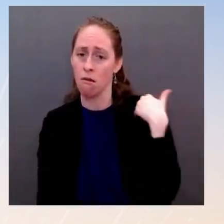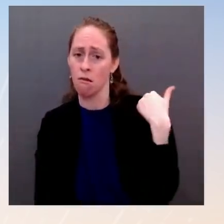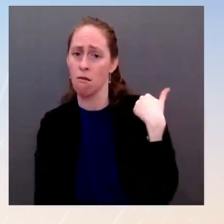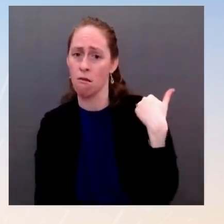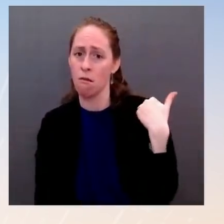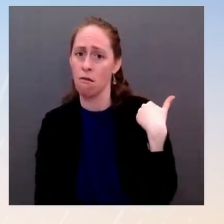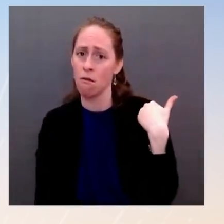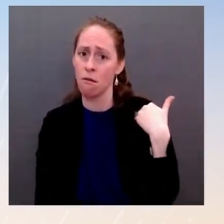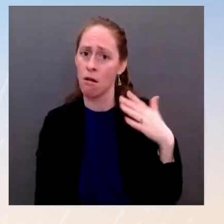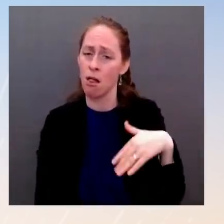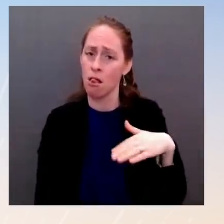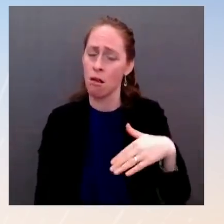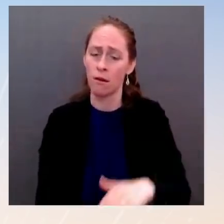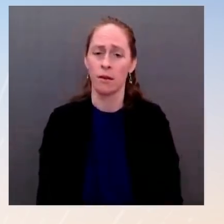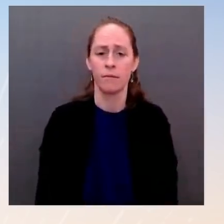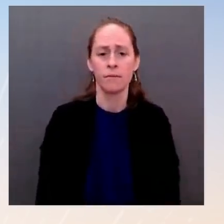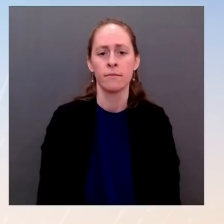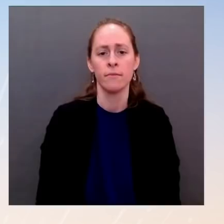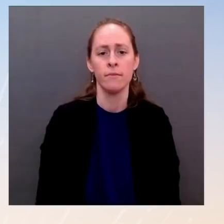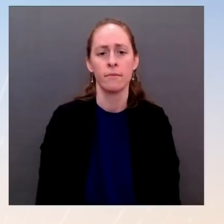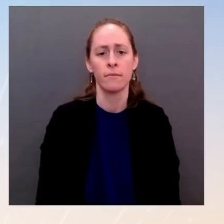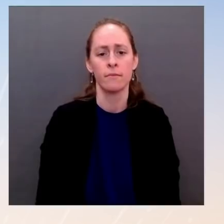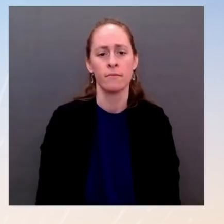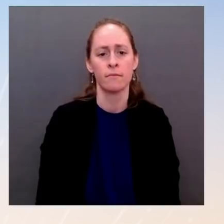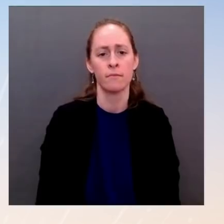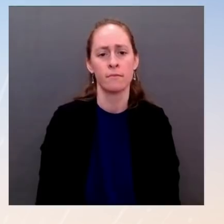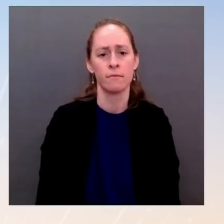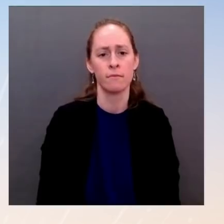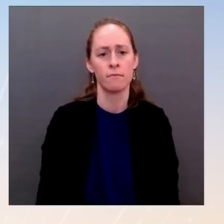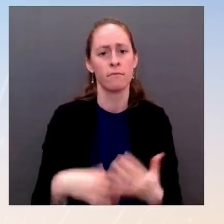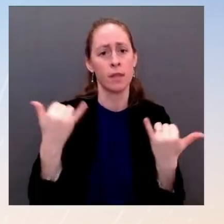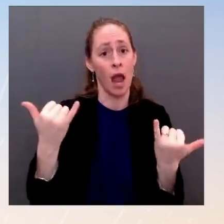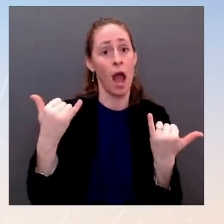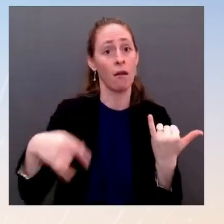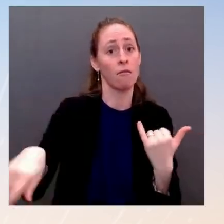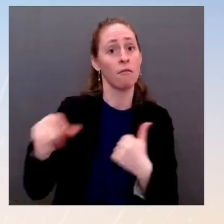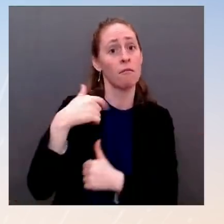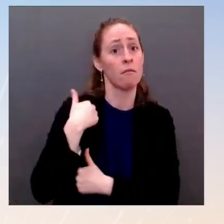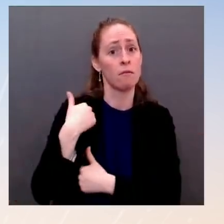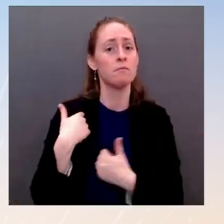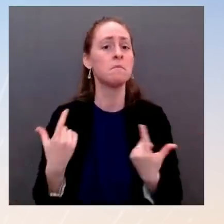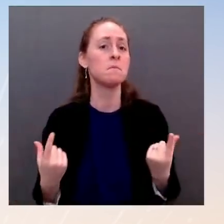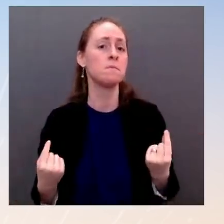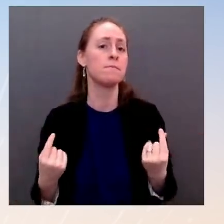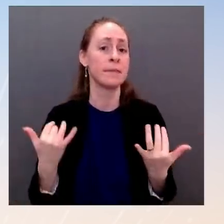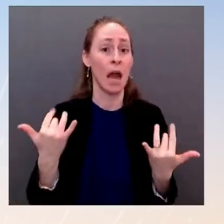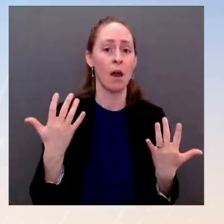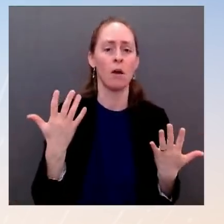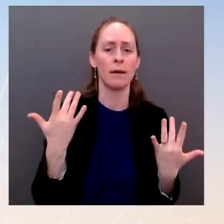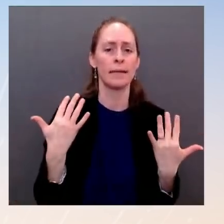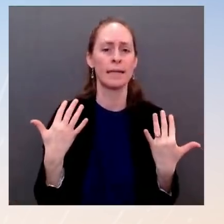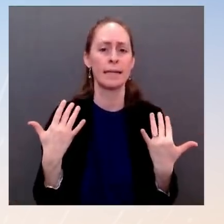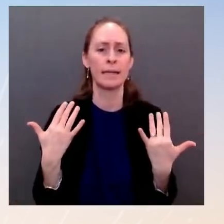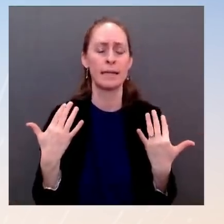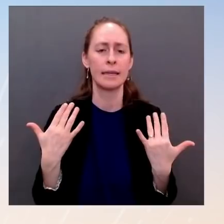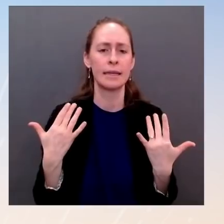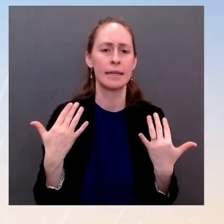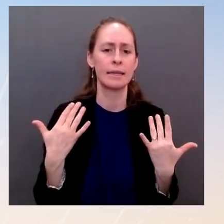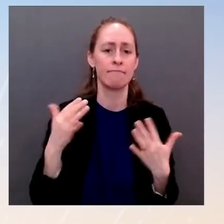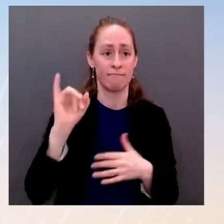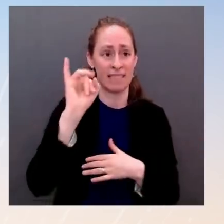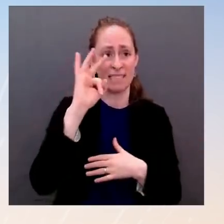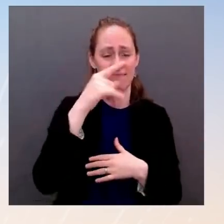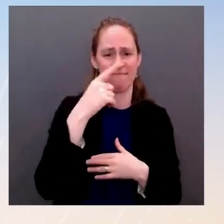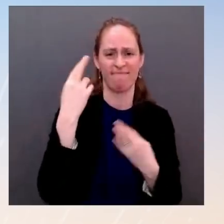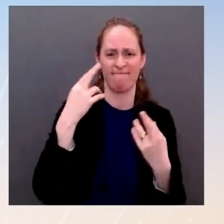a decision be taken by the North Atlantic Council to call up the NATO response force and a request comes in